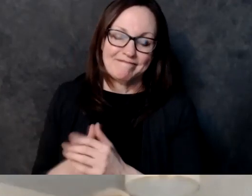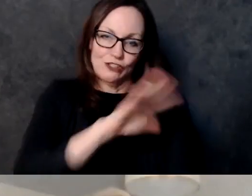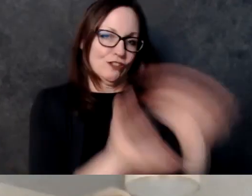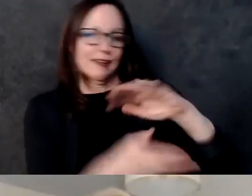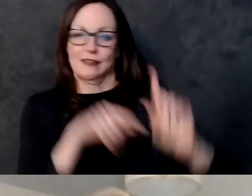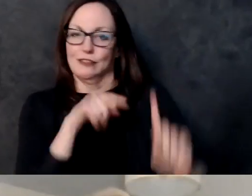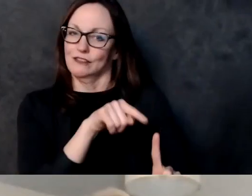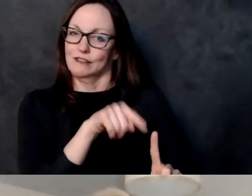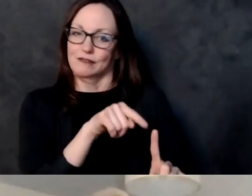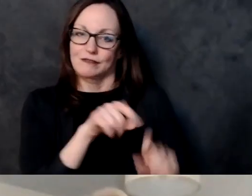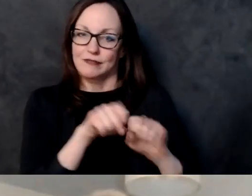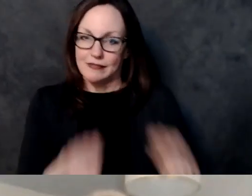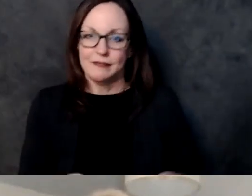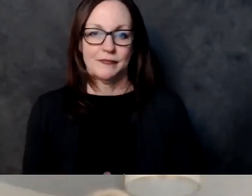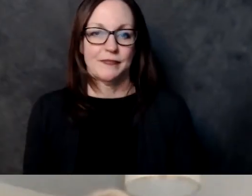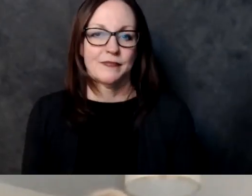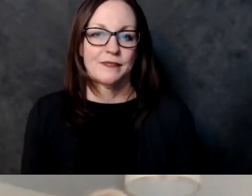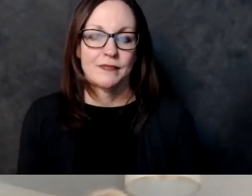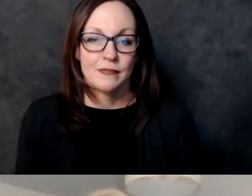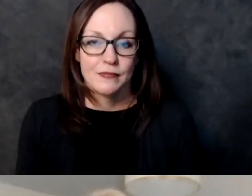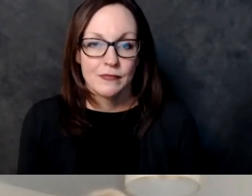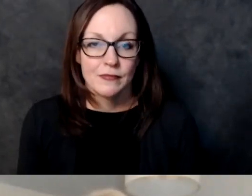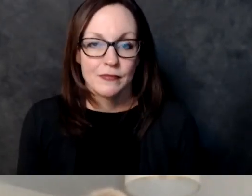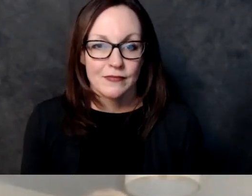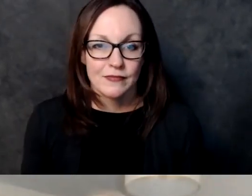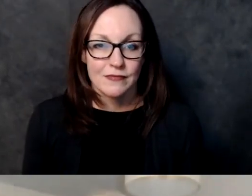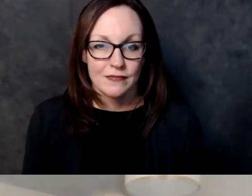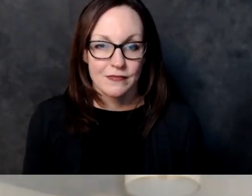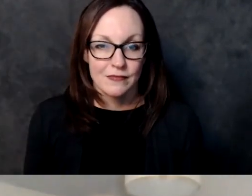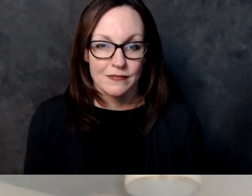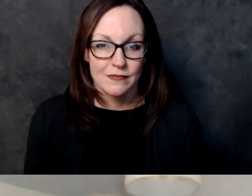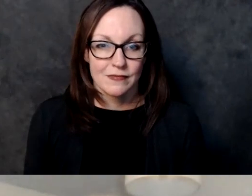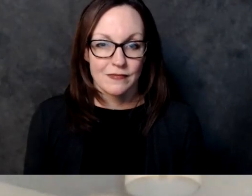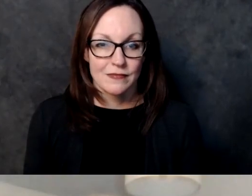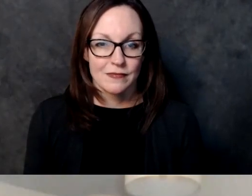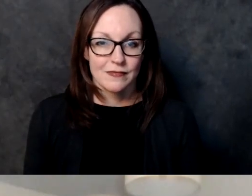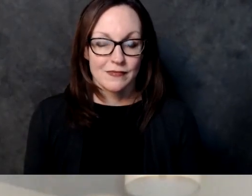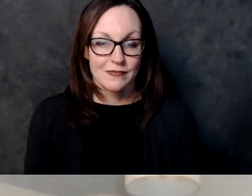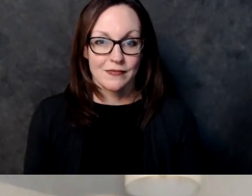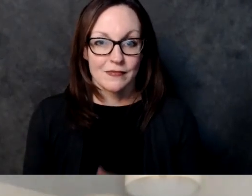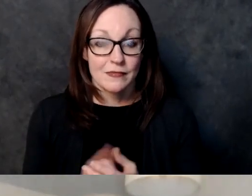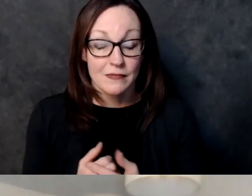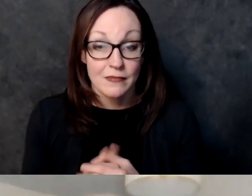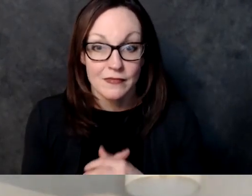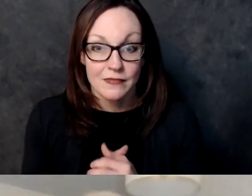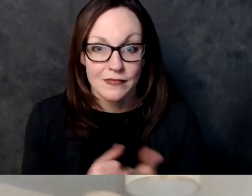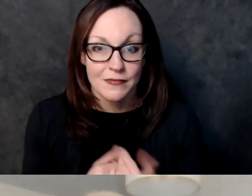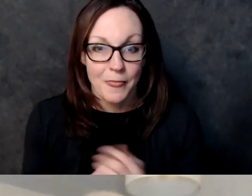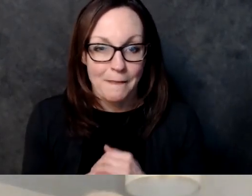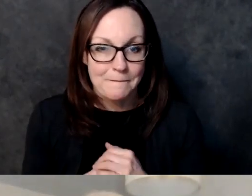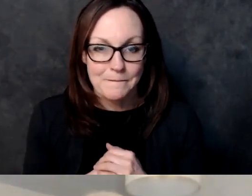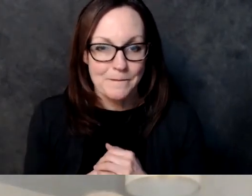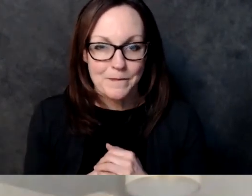quite sure what what you're looking for on this um i don't i'm